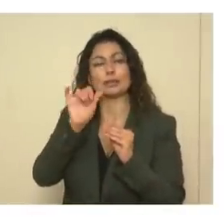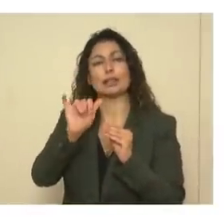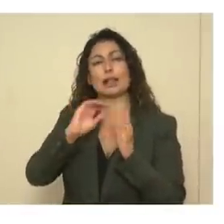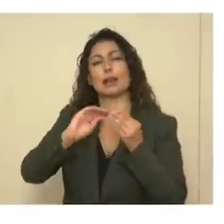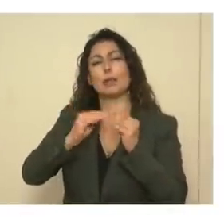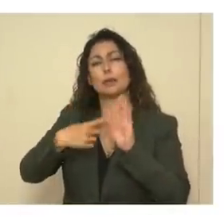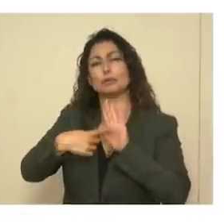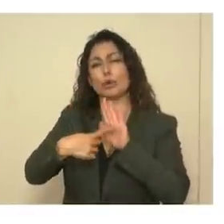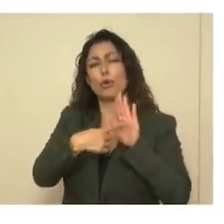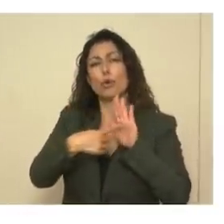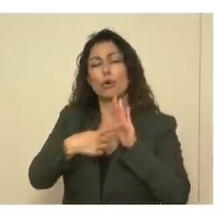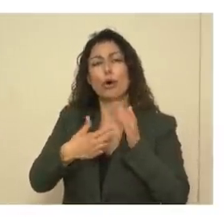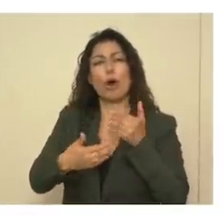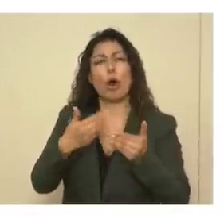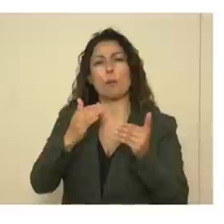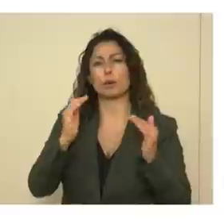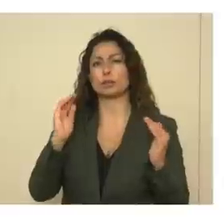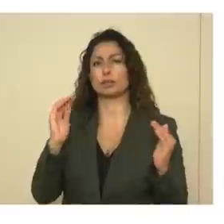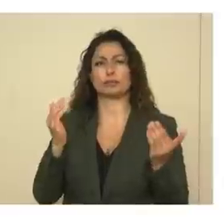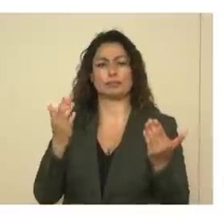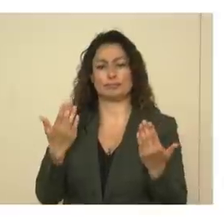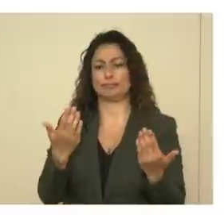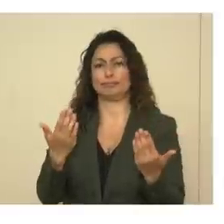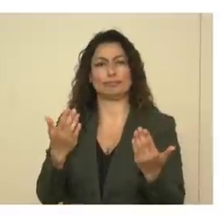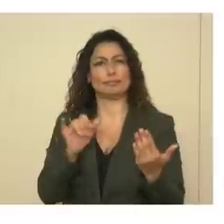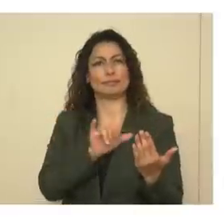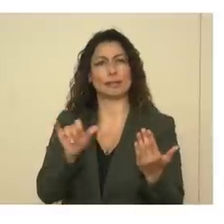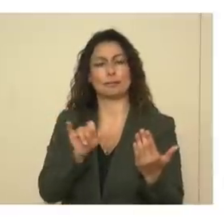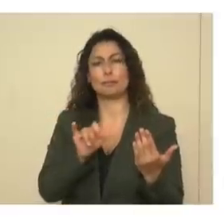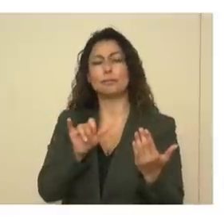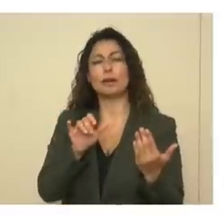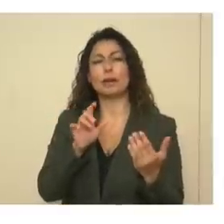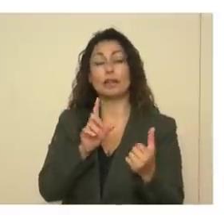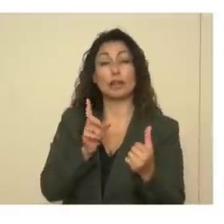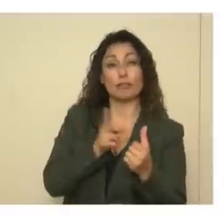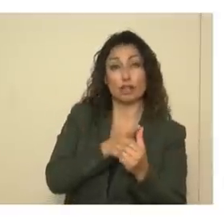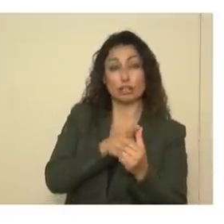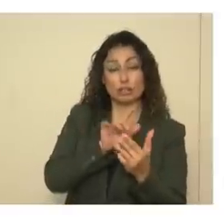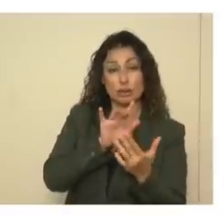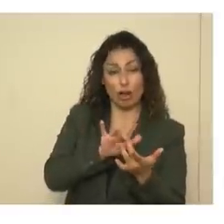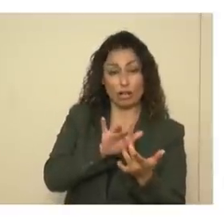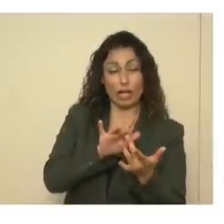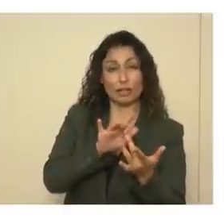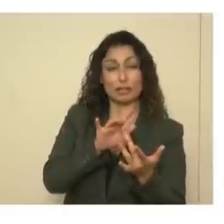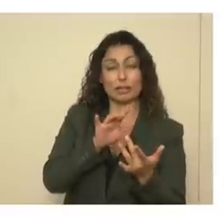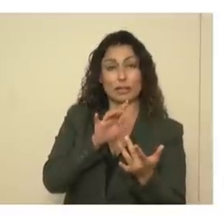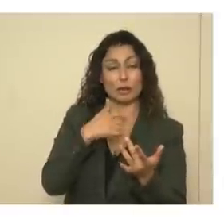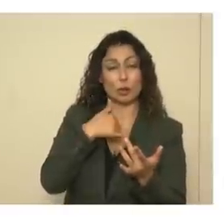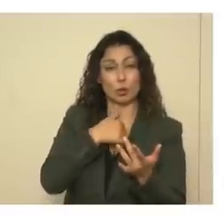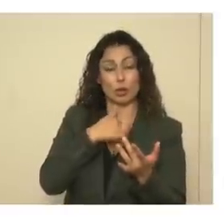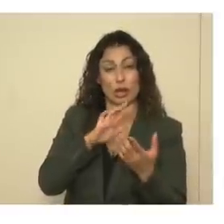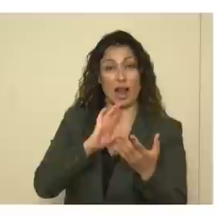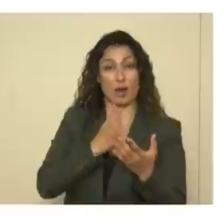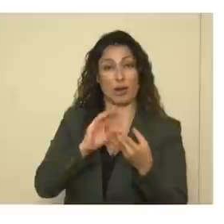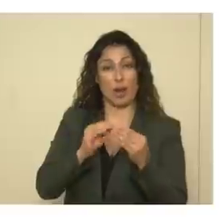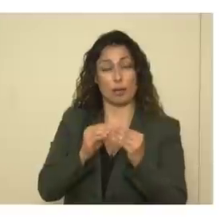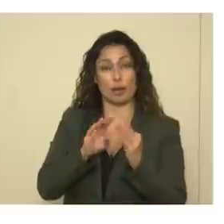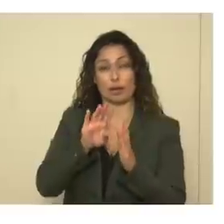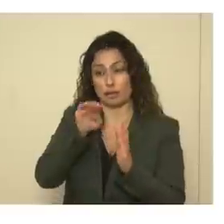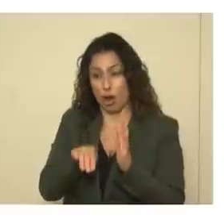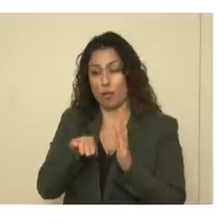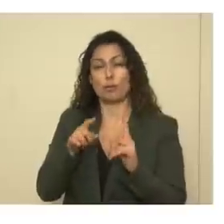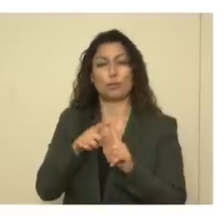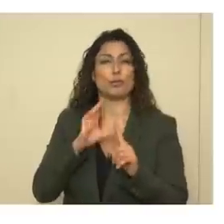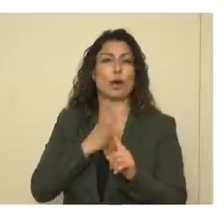almost a mirror image of the initial contacting the cases that we've dropped almost to our target.